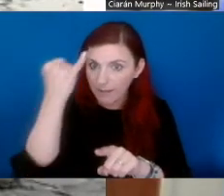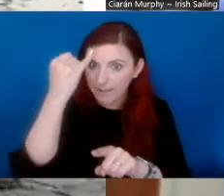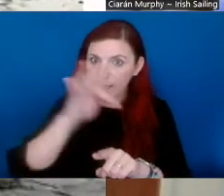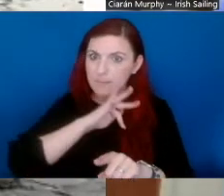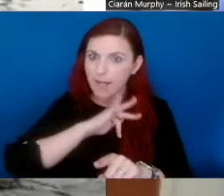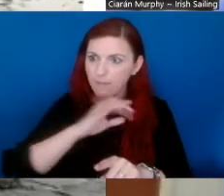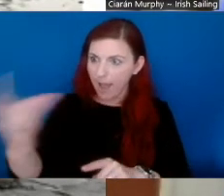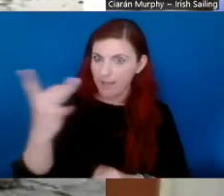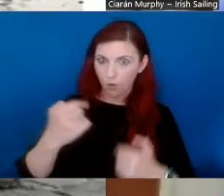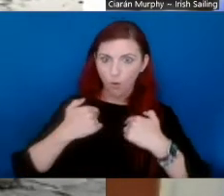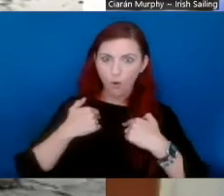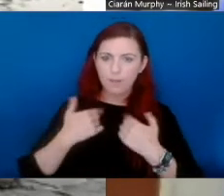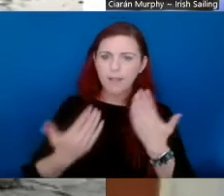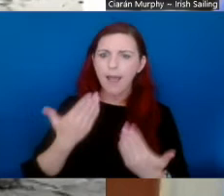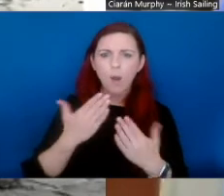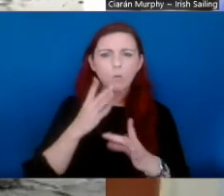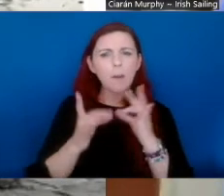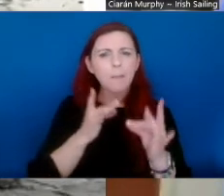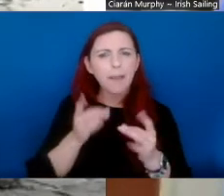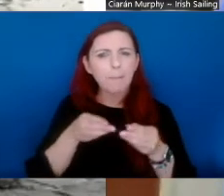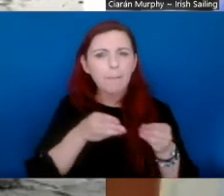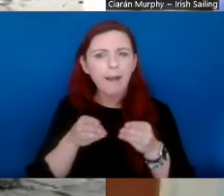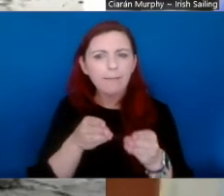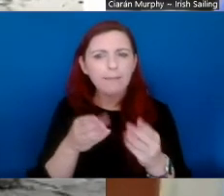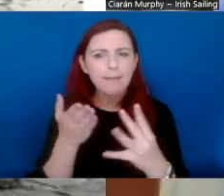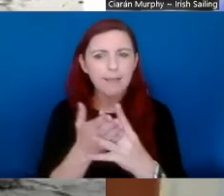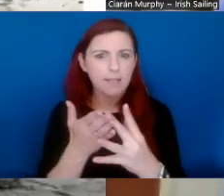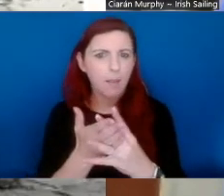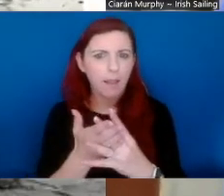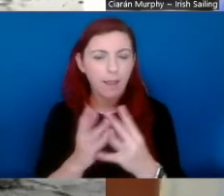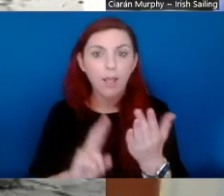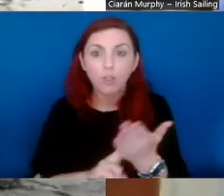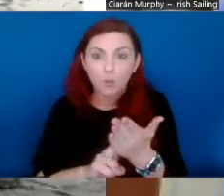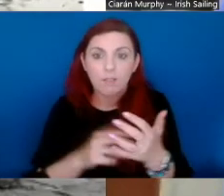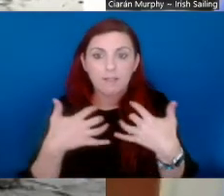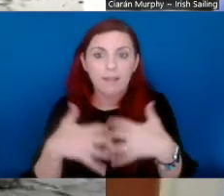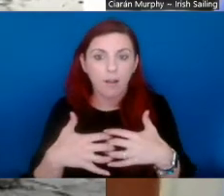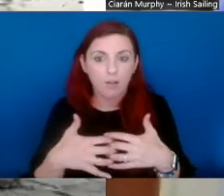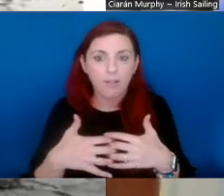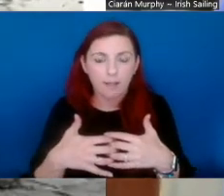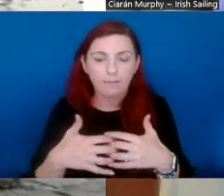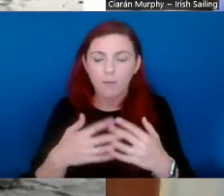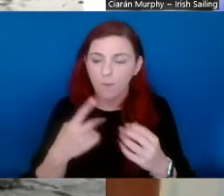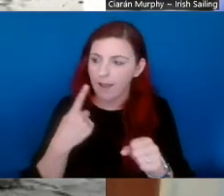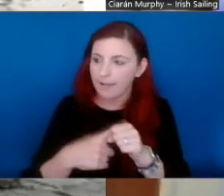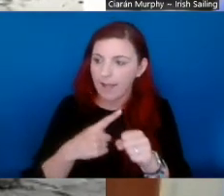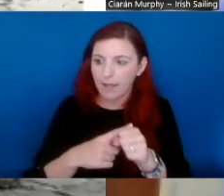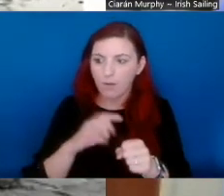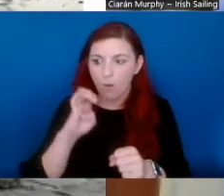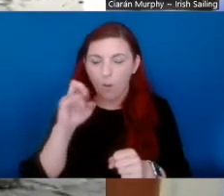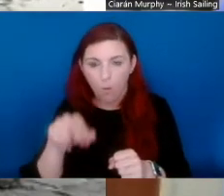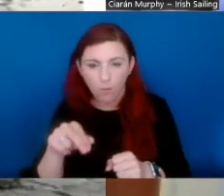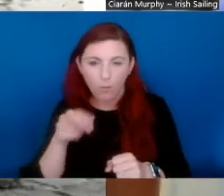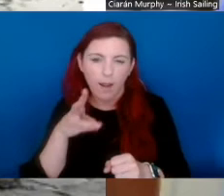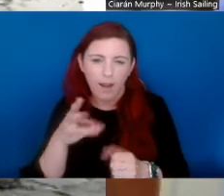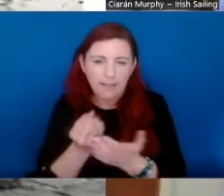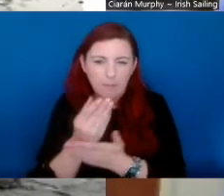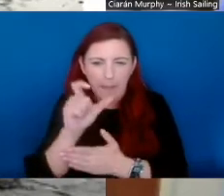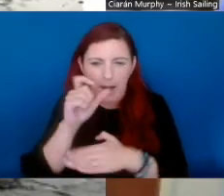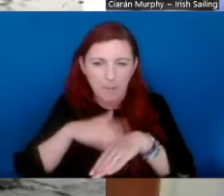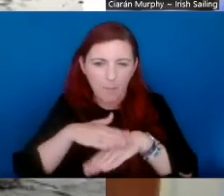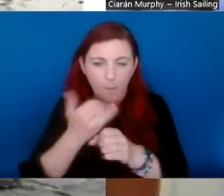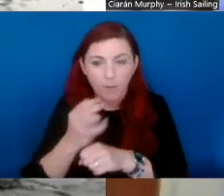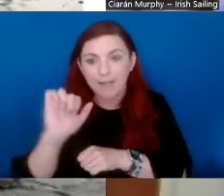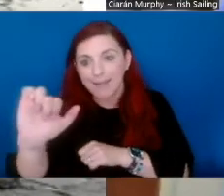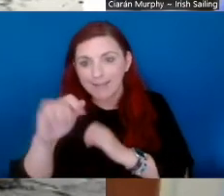idea of, okay, how can we make those, um, accessible and using a piece of, um, technology. And again, on after Ciarán, we'll